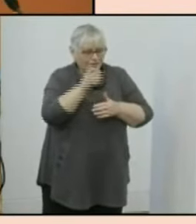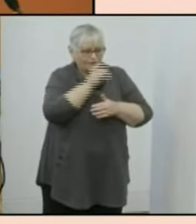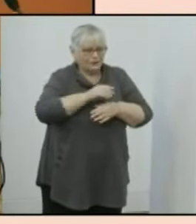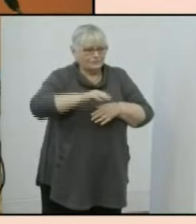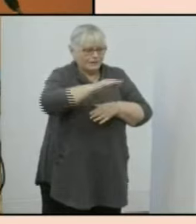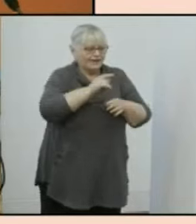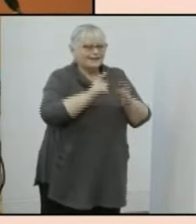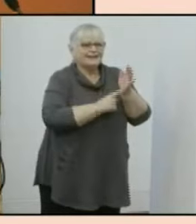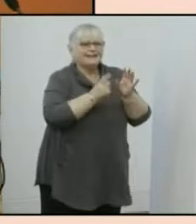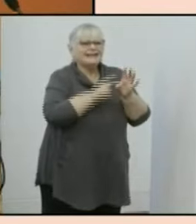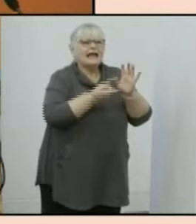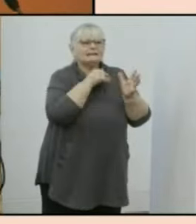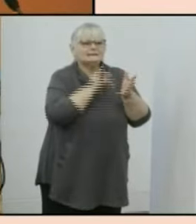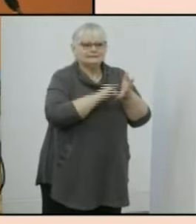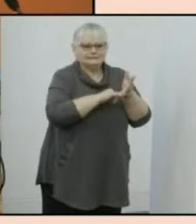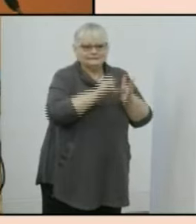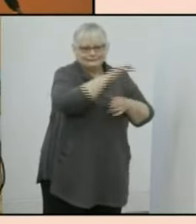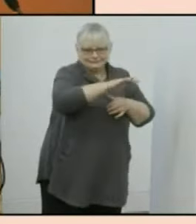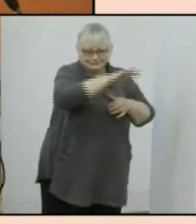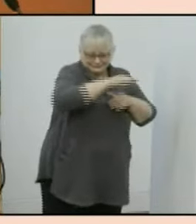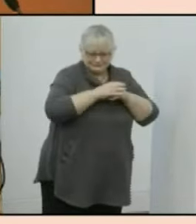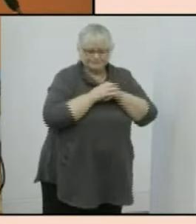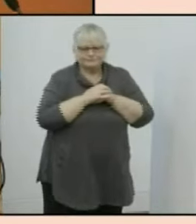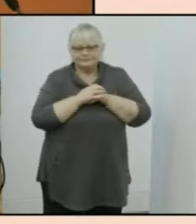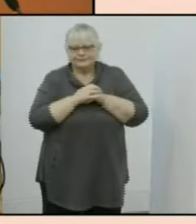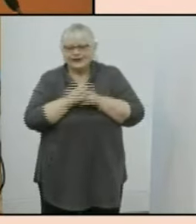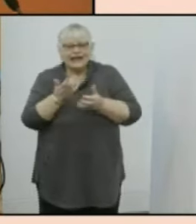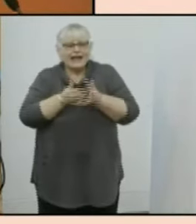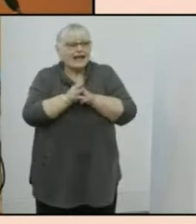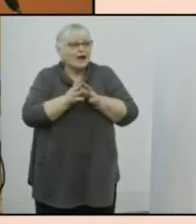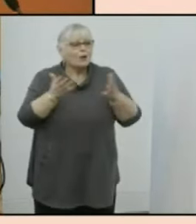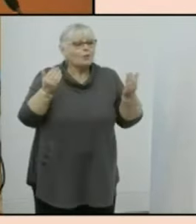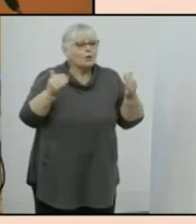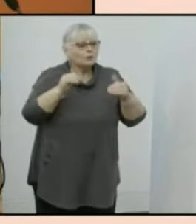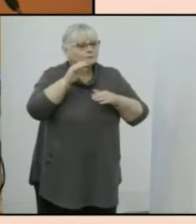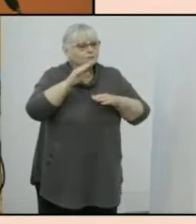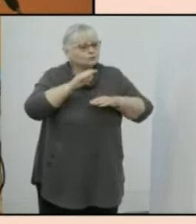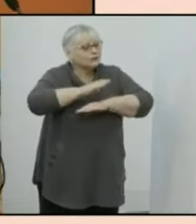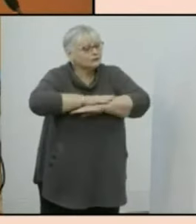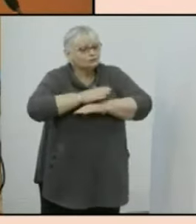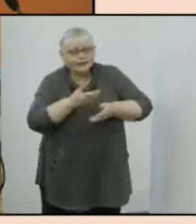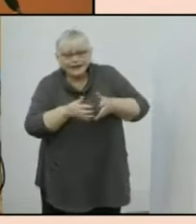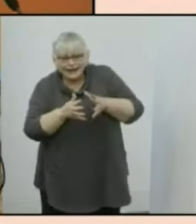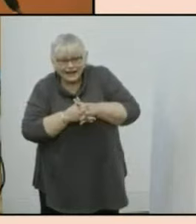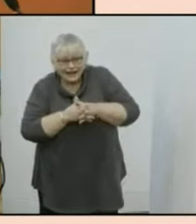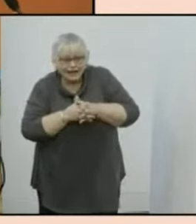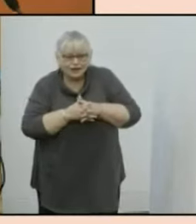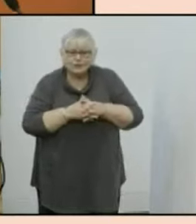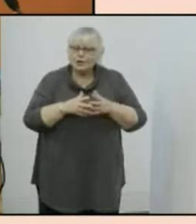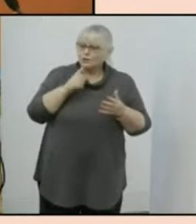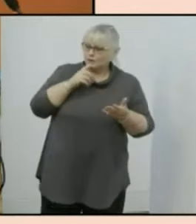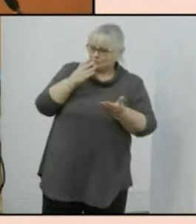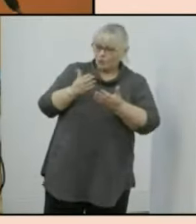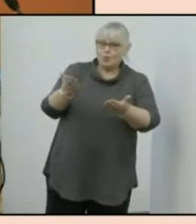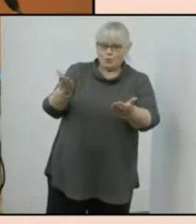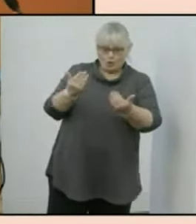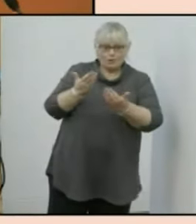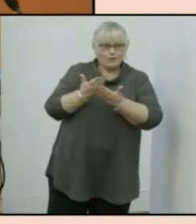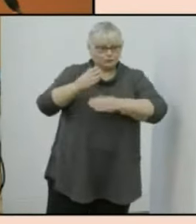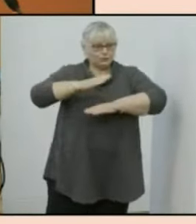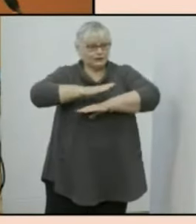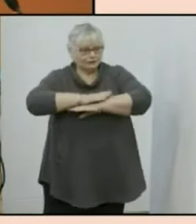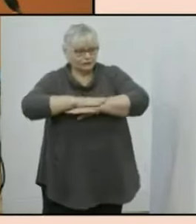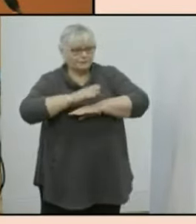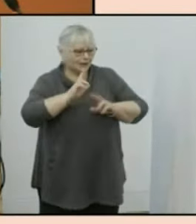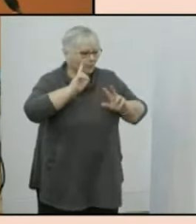place they now call yas so the way we do uh welcome to country is that we not only welcome people onto our country but we